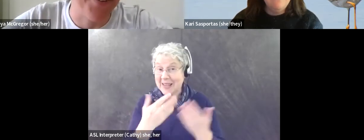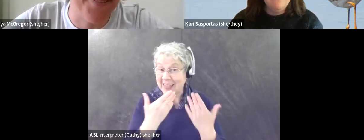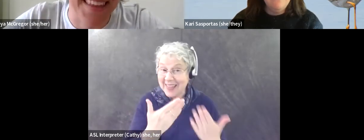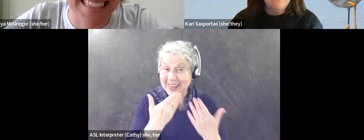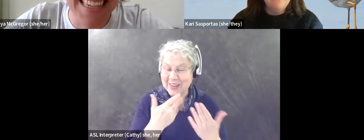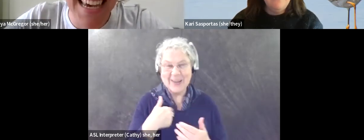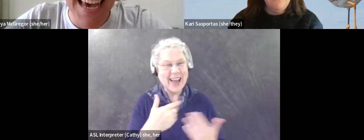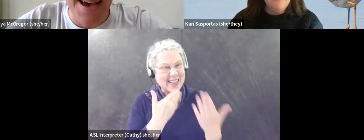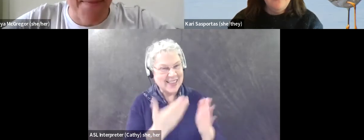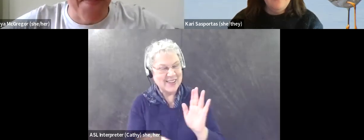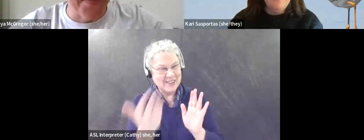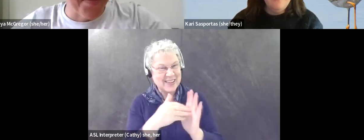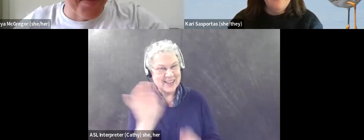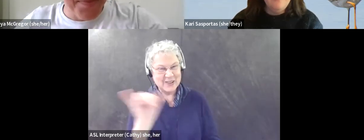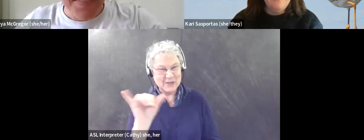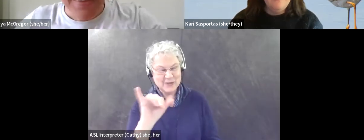again for, for this.